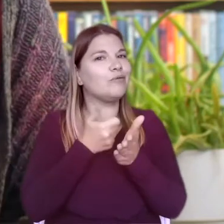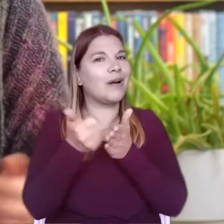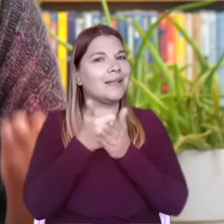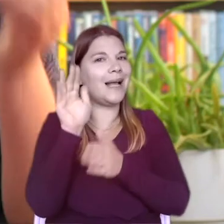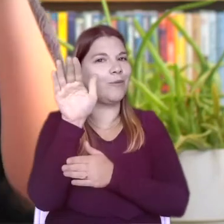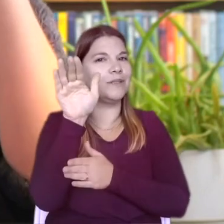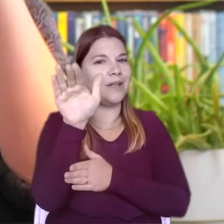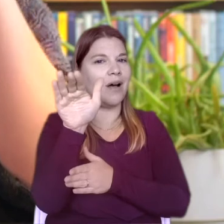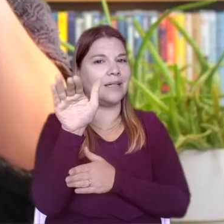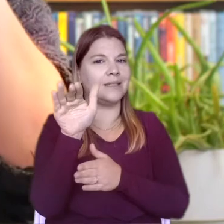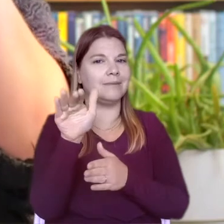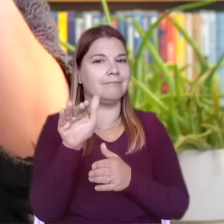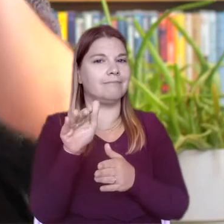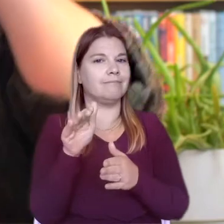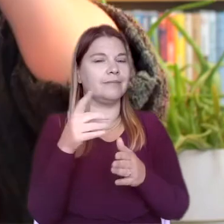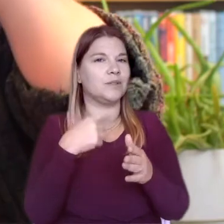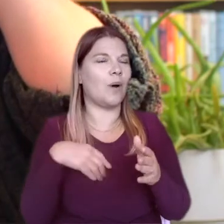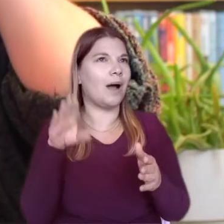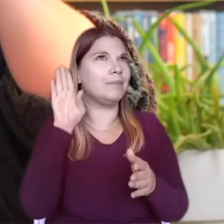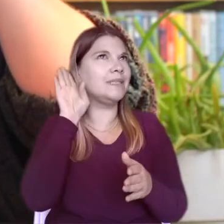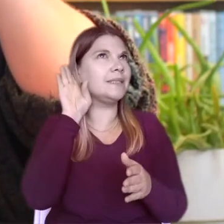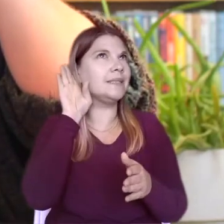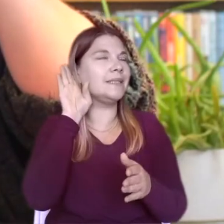I am raising my hand to my ear to listen.